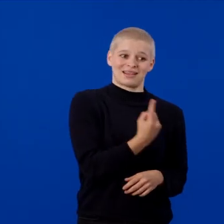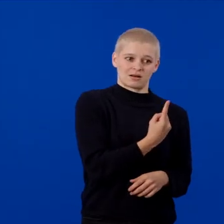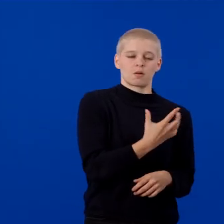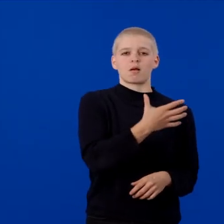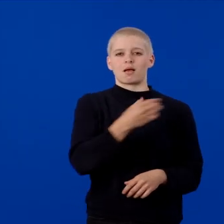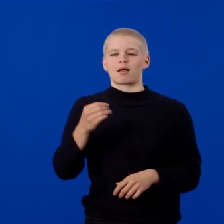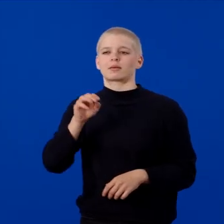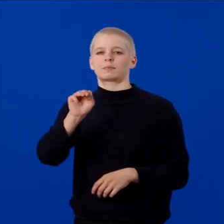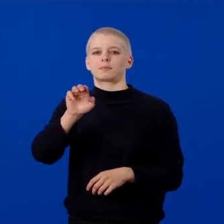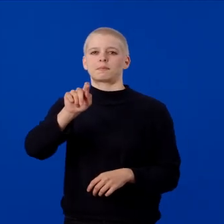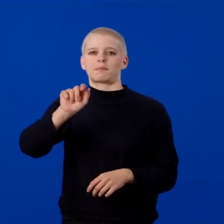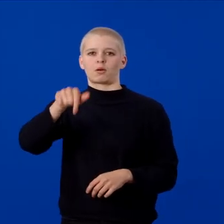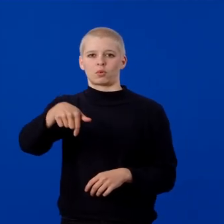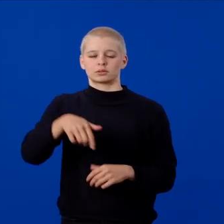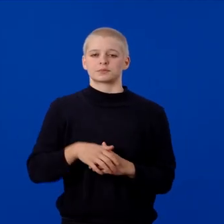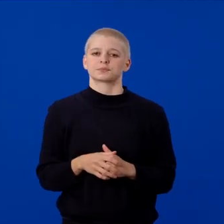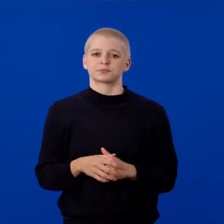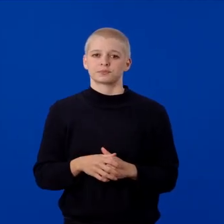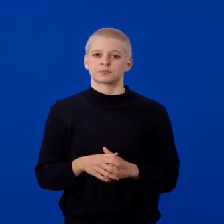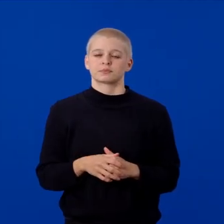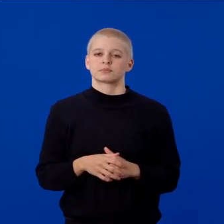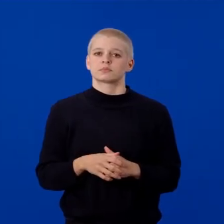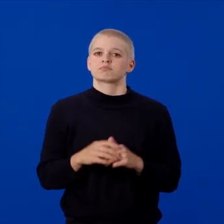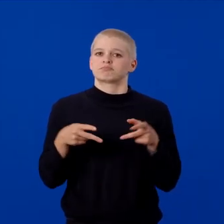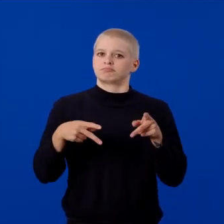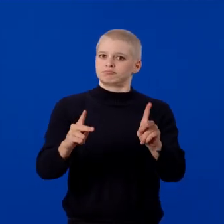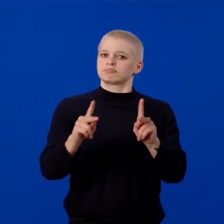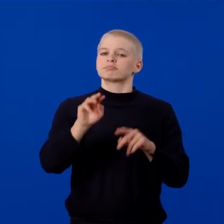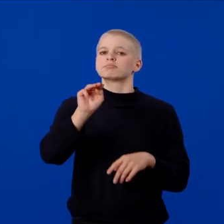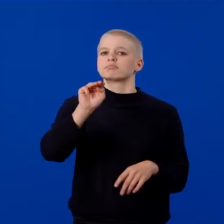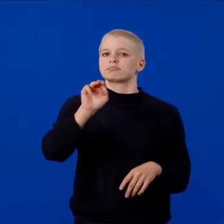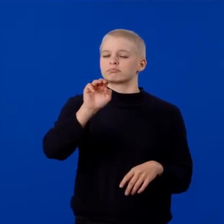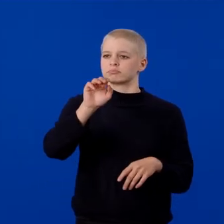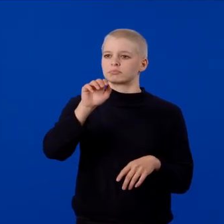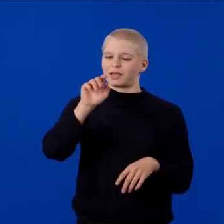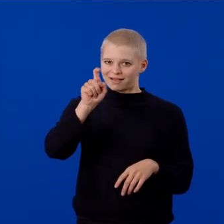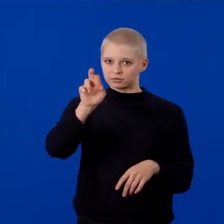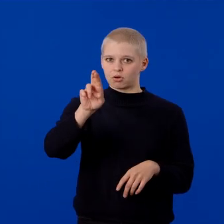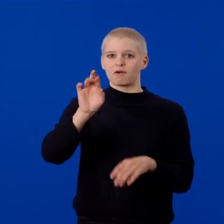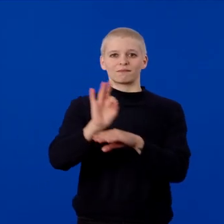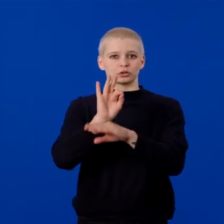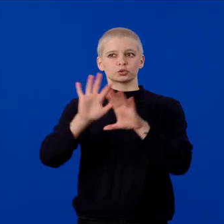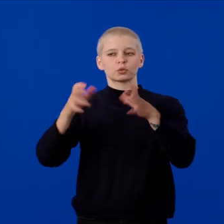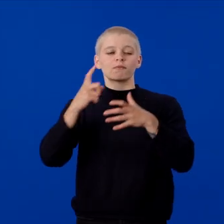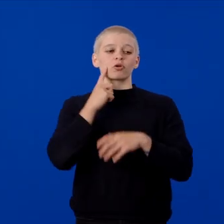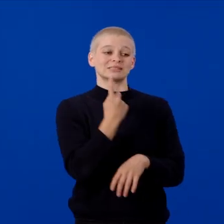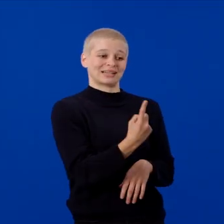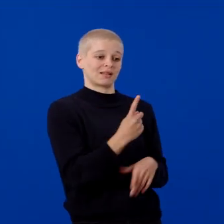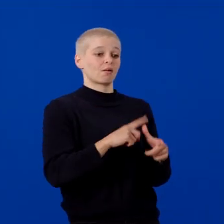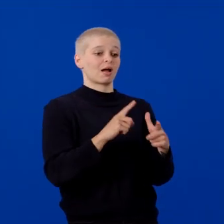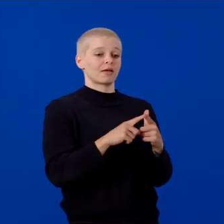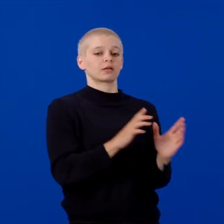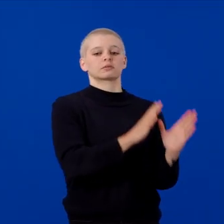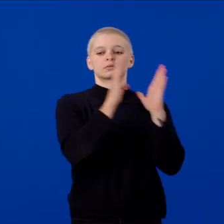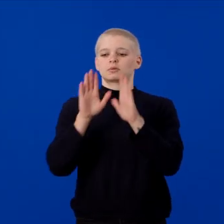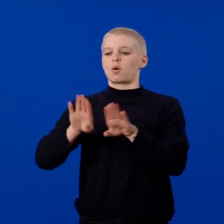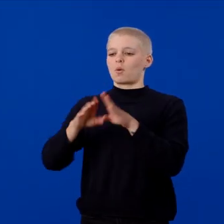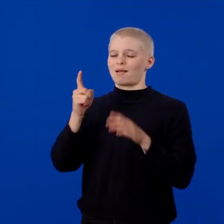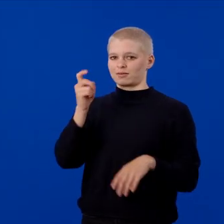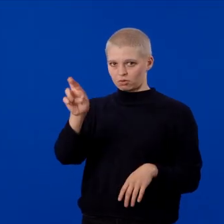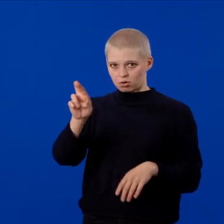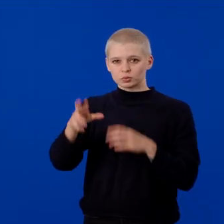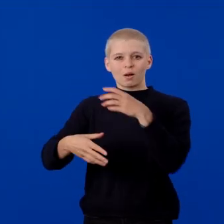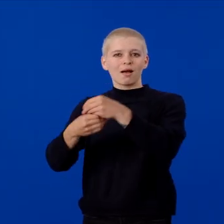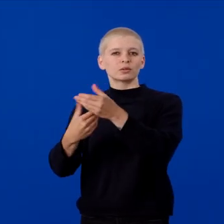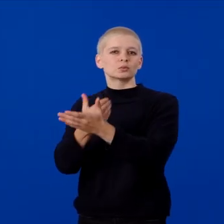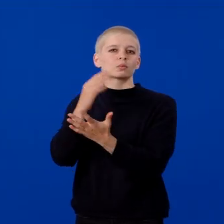Quest. Enable Meta XR Feature Group for Meta Quest and Standalone, then head over to OpenXR and add a new